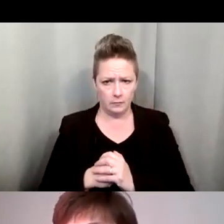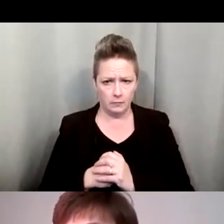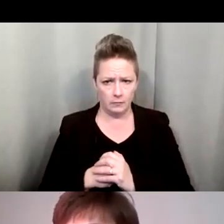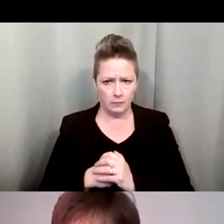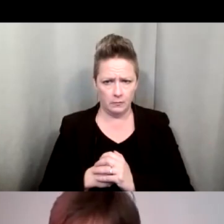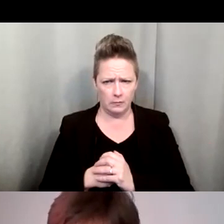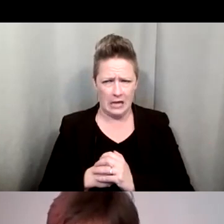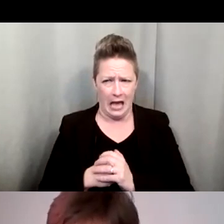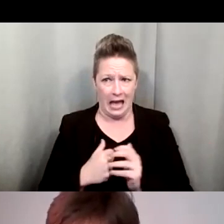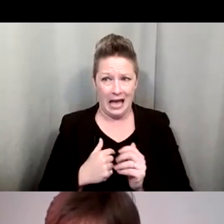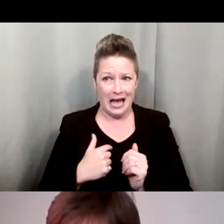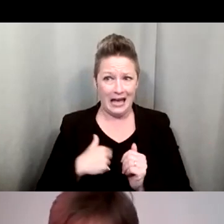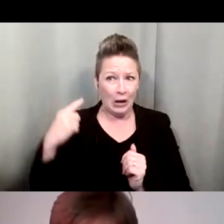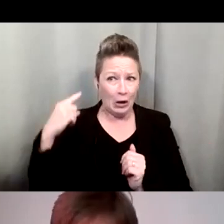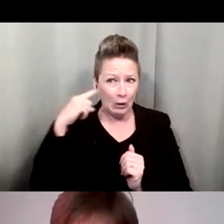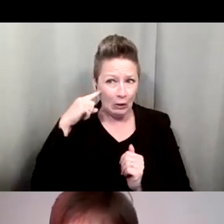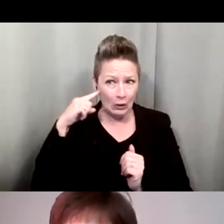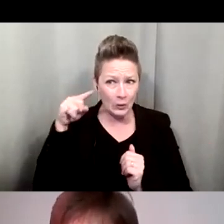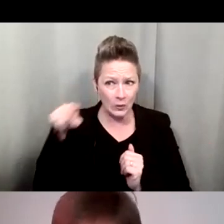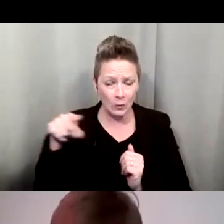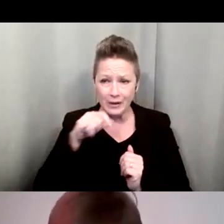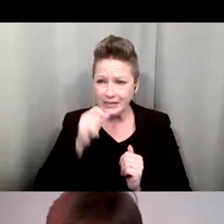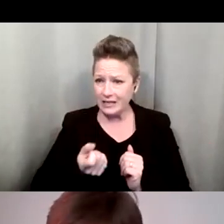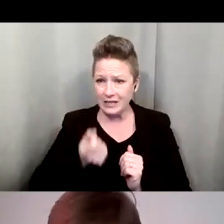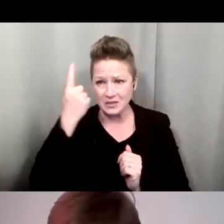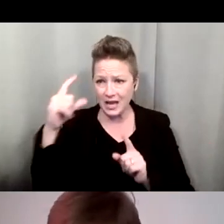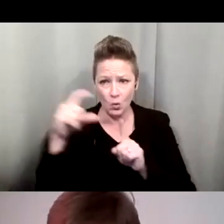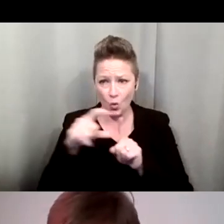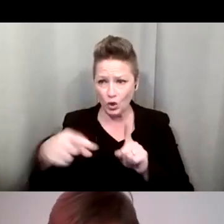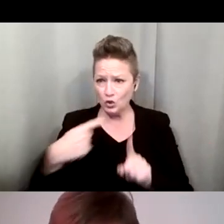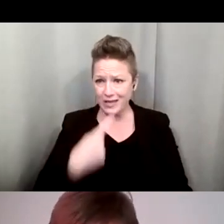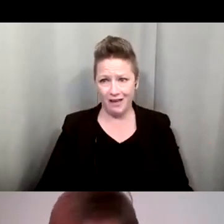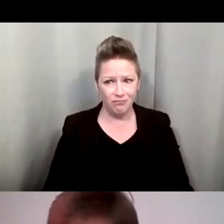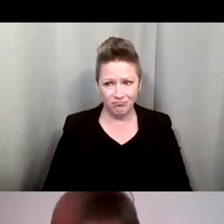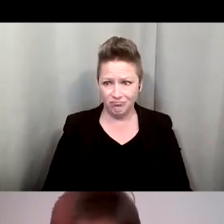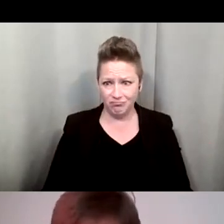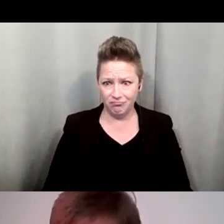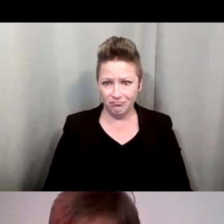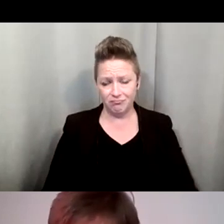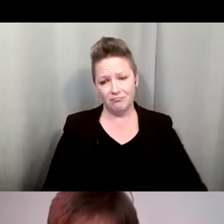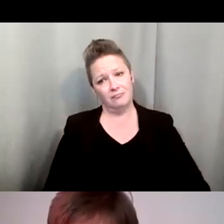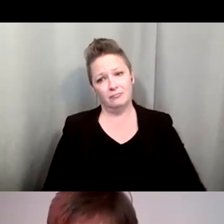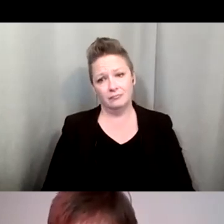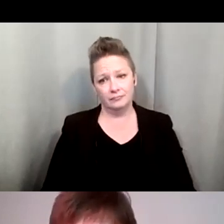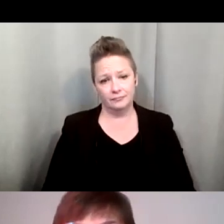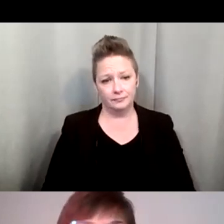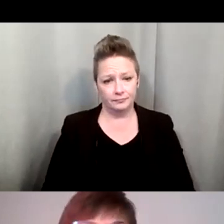I heard you, but I did not understand a word you said. You can follow.